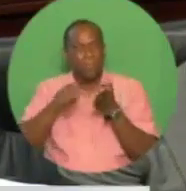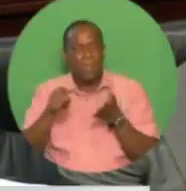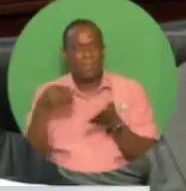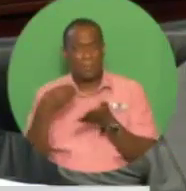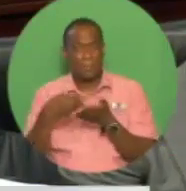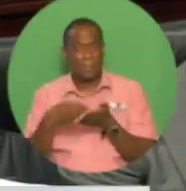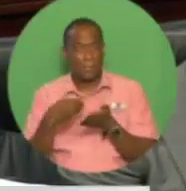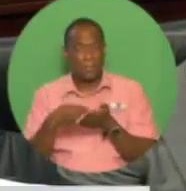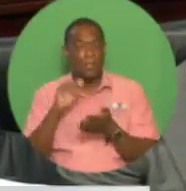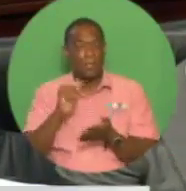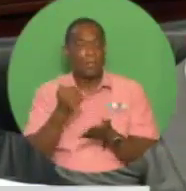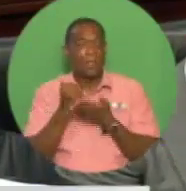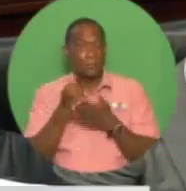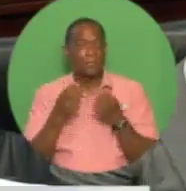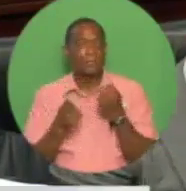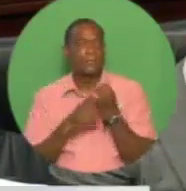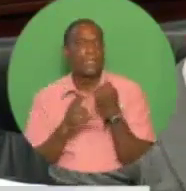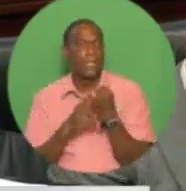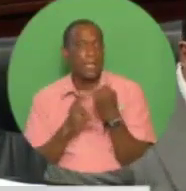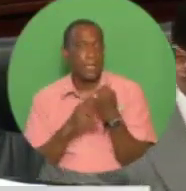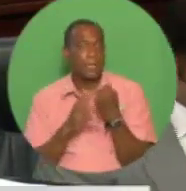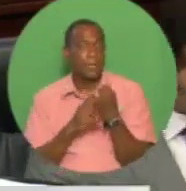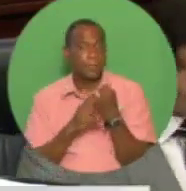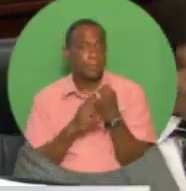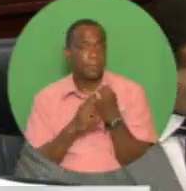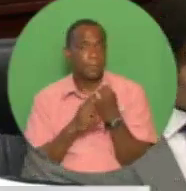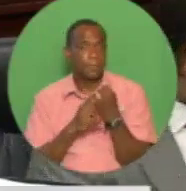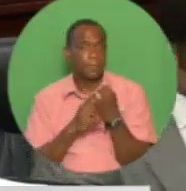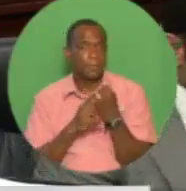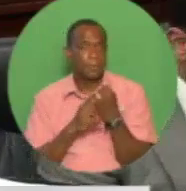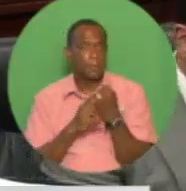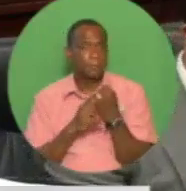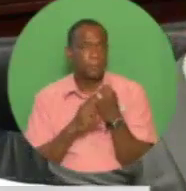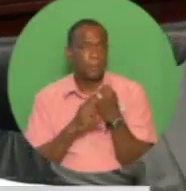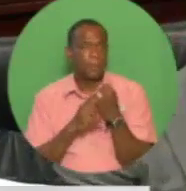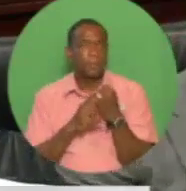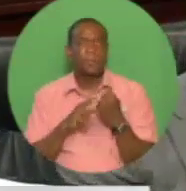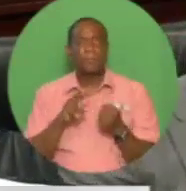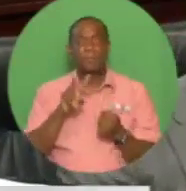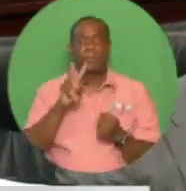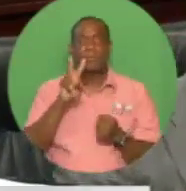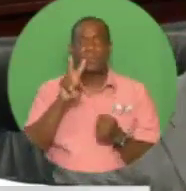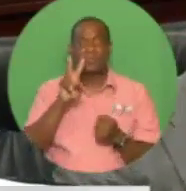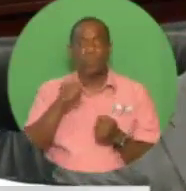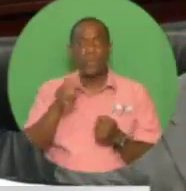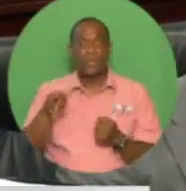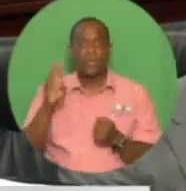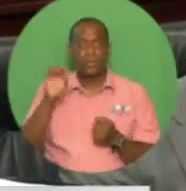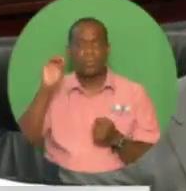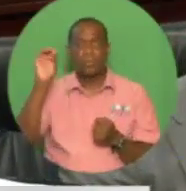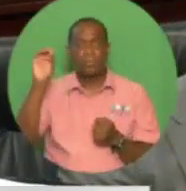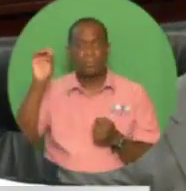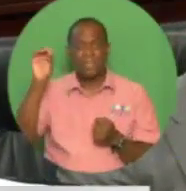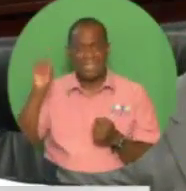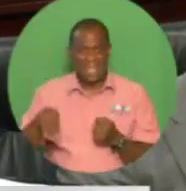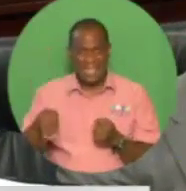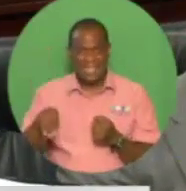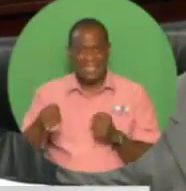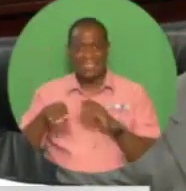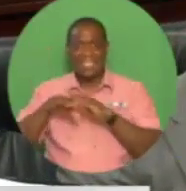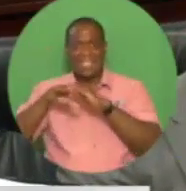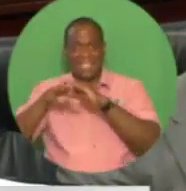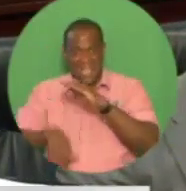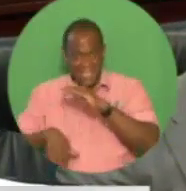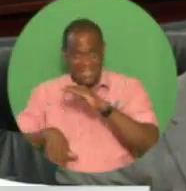projected $49 billion in 2018, 22 percent below the peak level of expenditure generated in